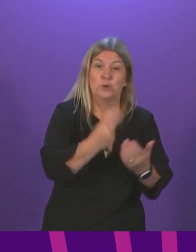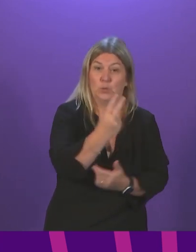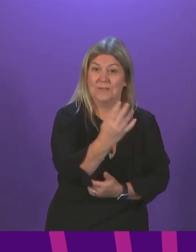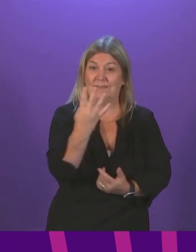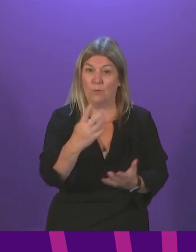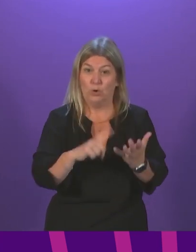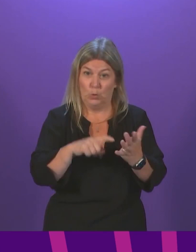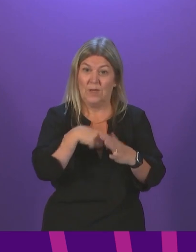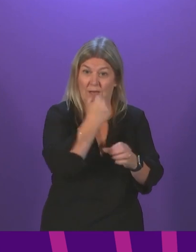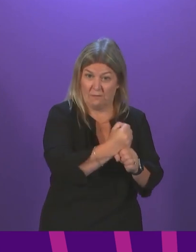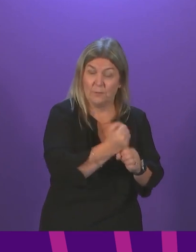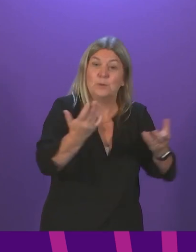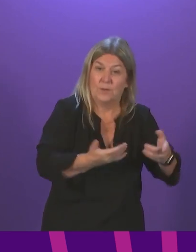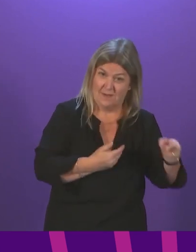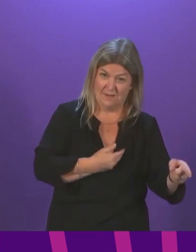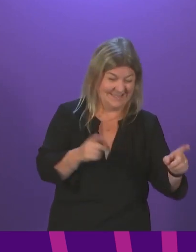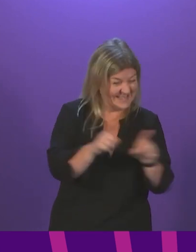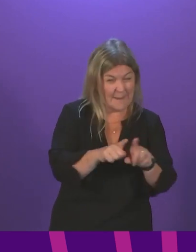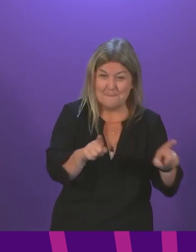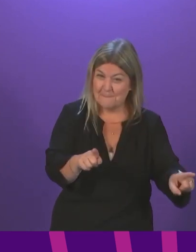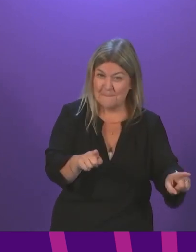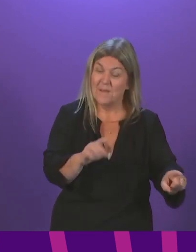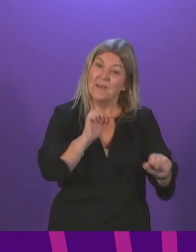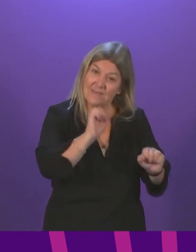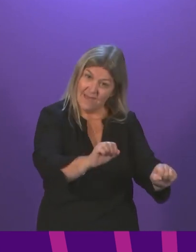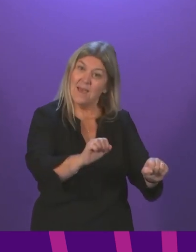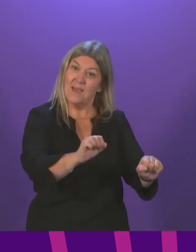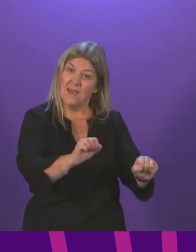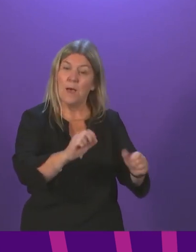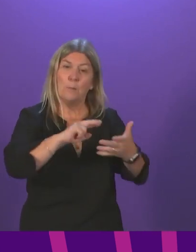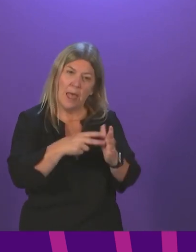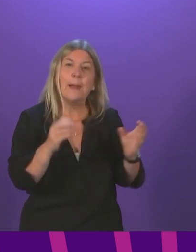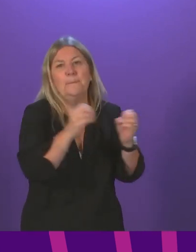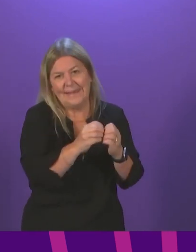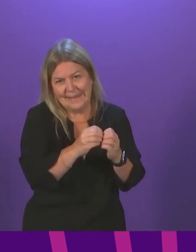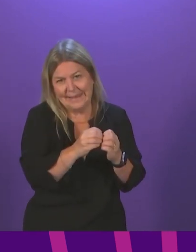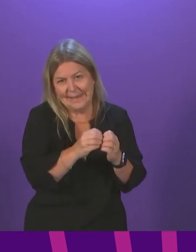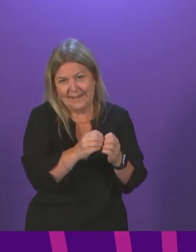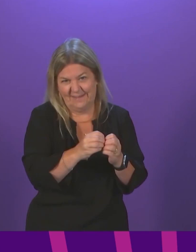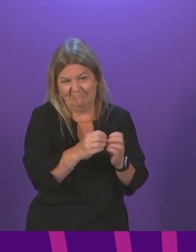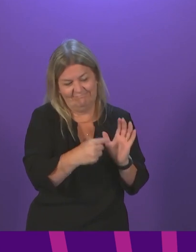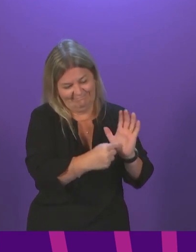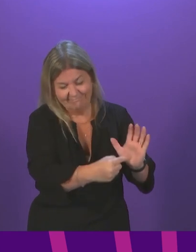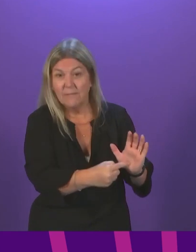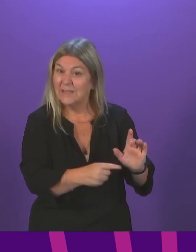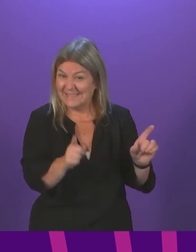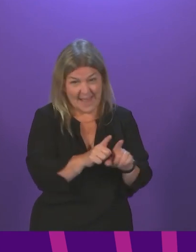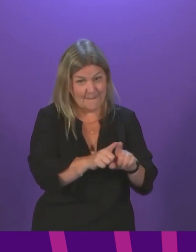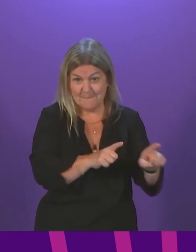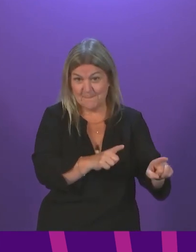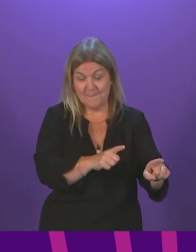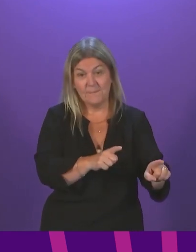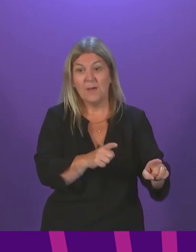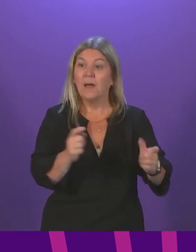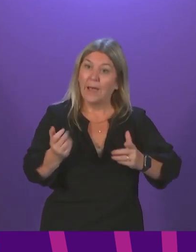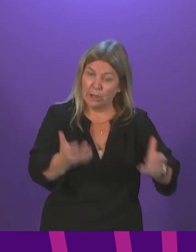Government's document today, where they set out their continued. They call it Plan B, but the continued plans to introduce vaccine certification